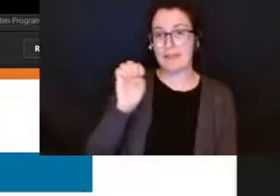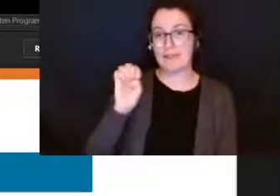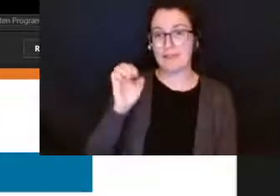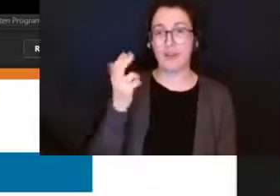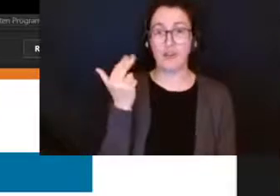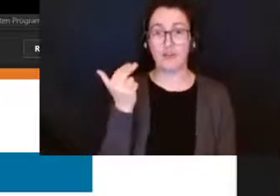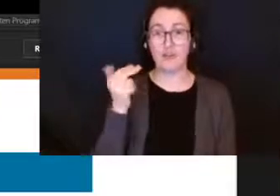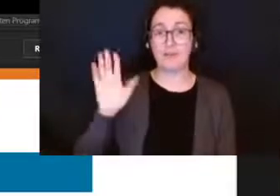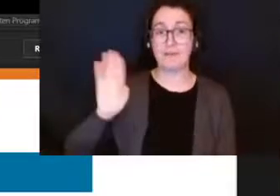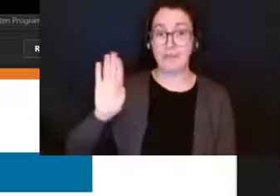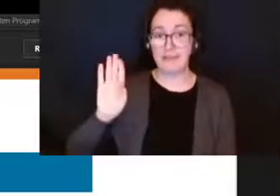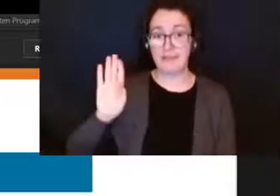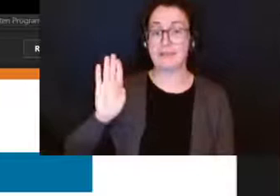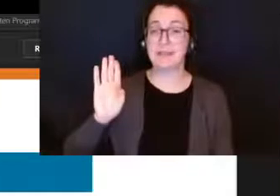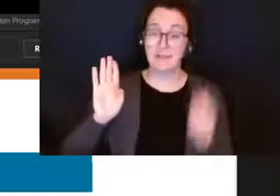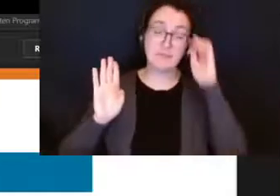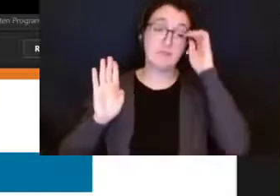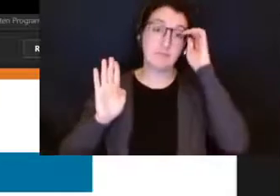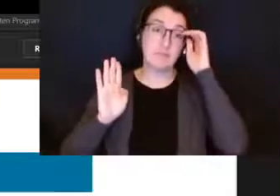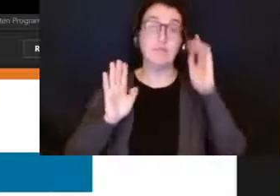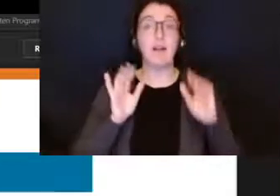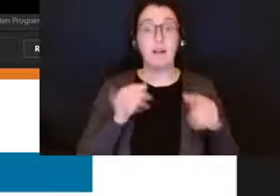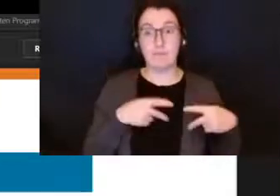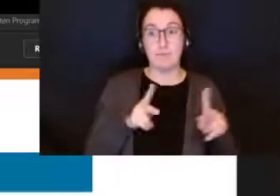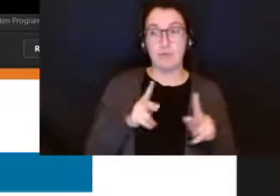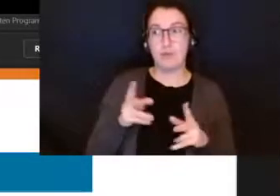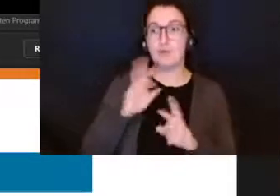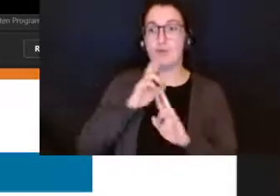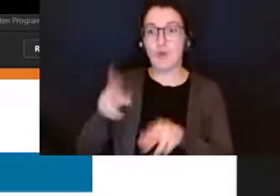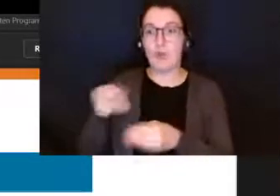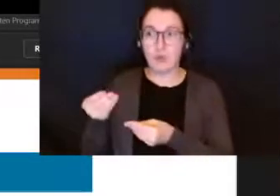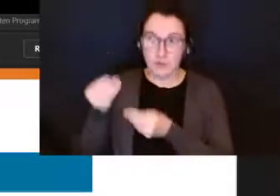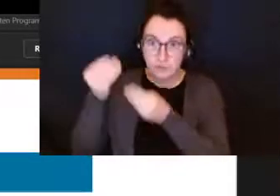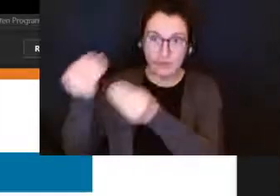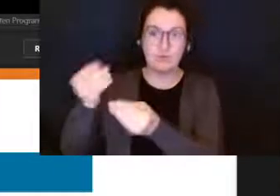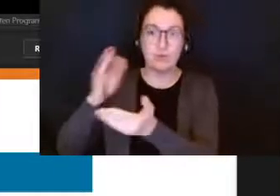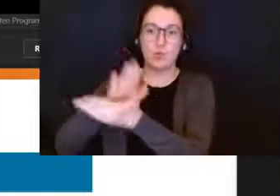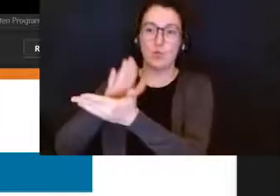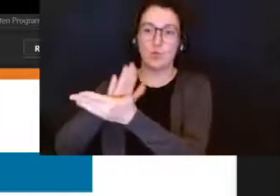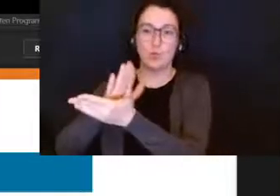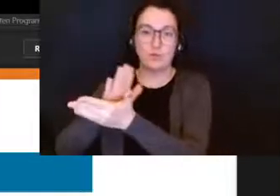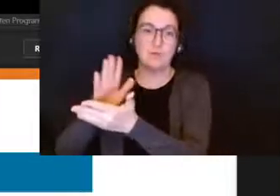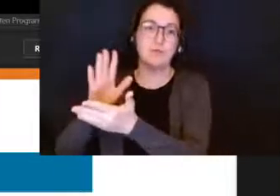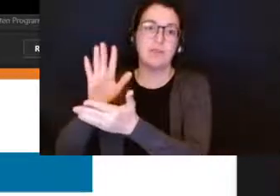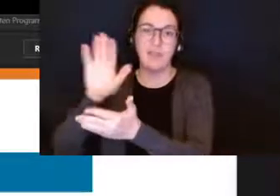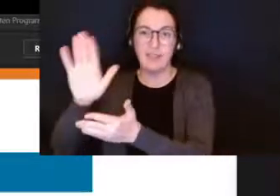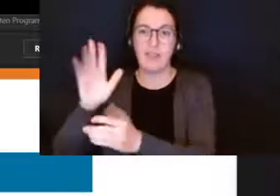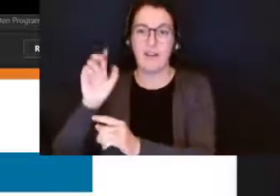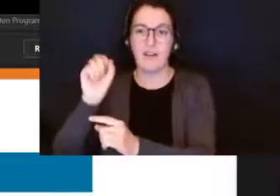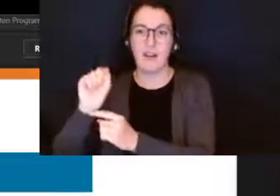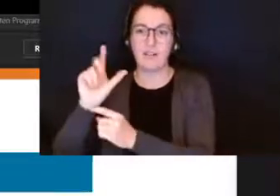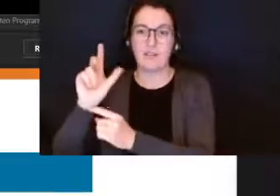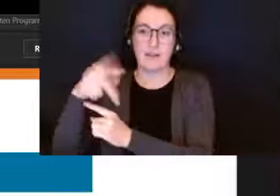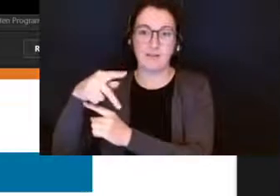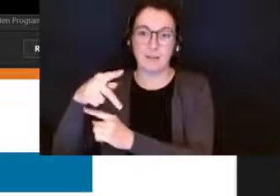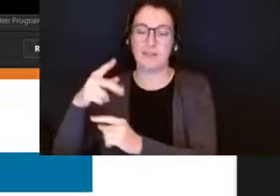to be reviewed by our speech and language department to support the school team and supporting your child's language needs in the classroom